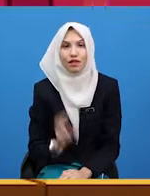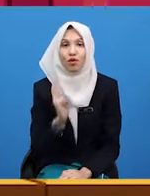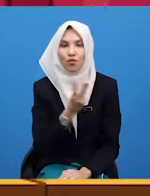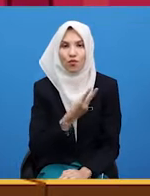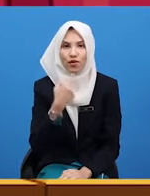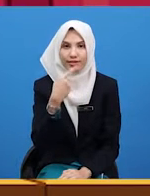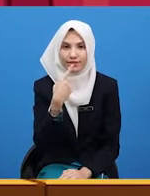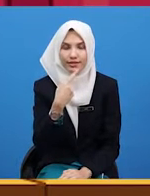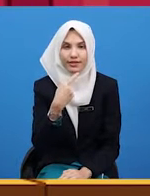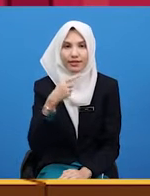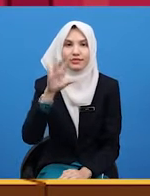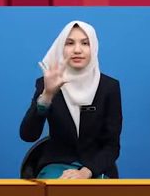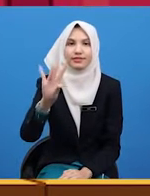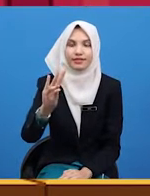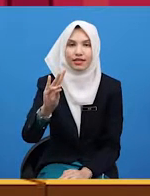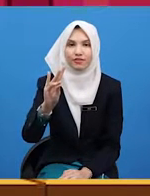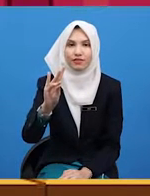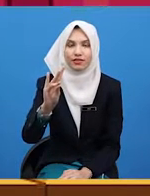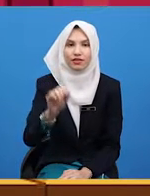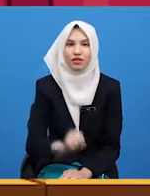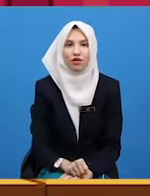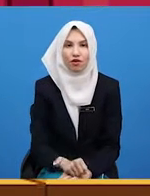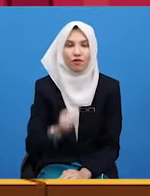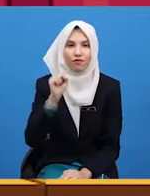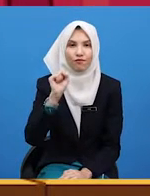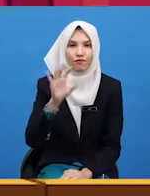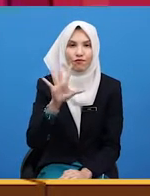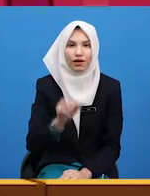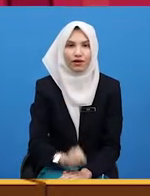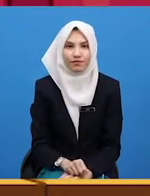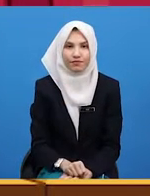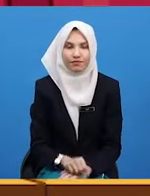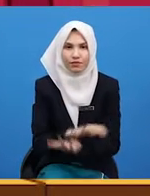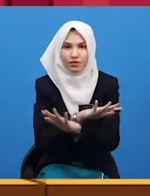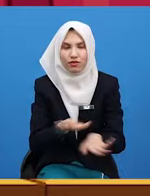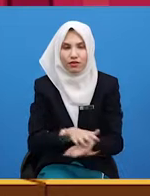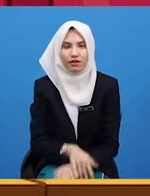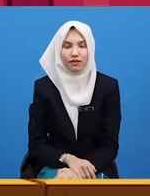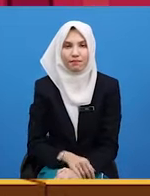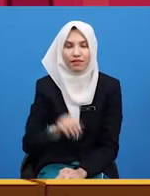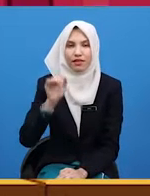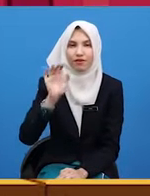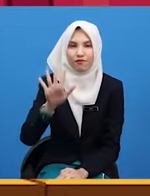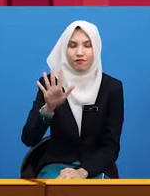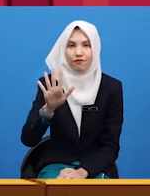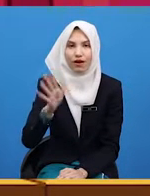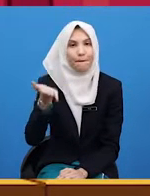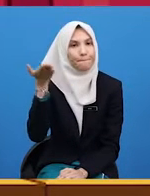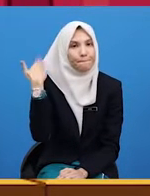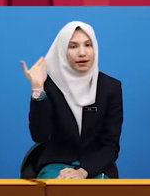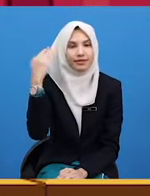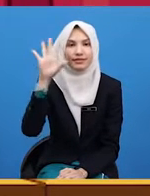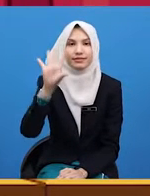7 or 5 AM. We do not say 5 past 7 AM